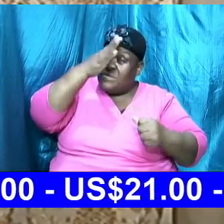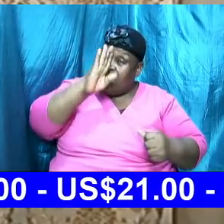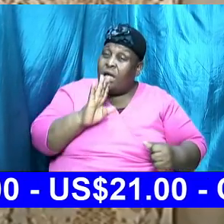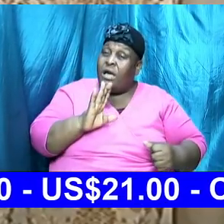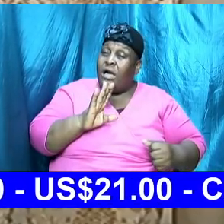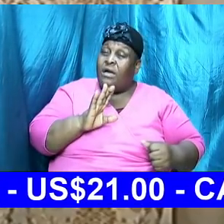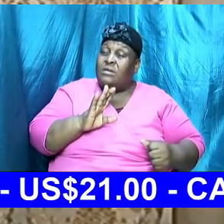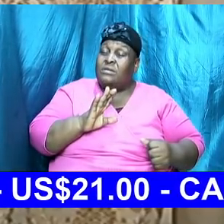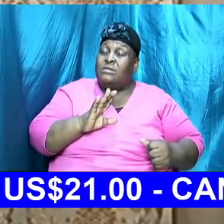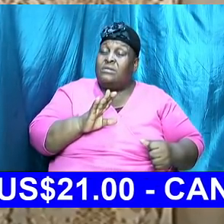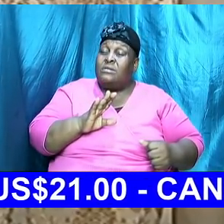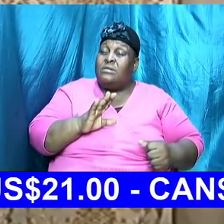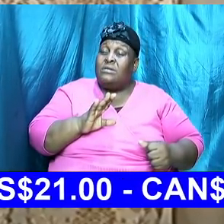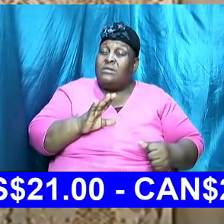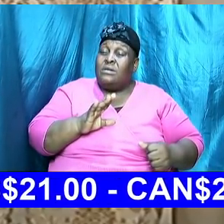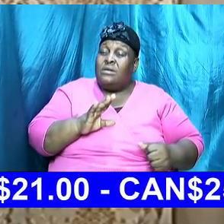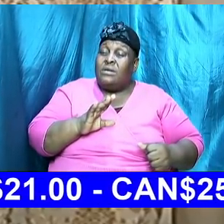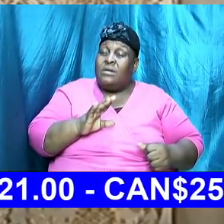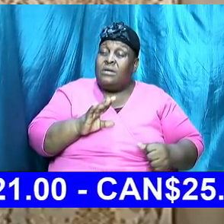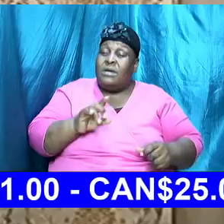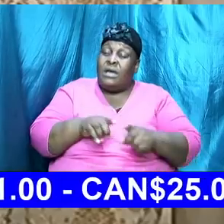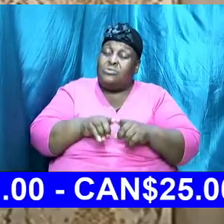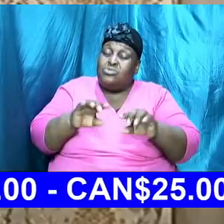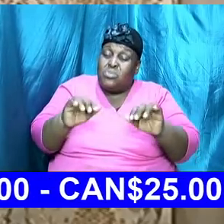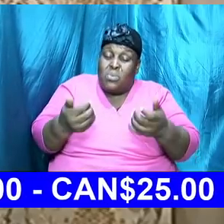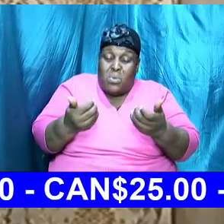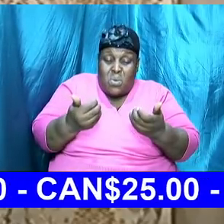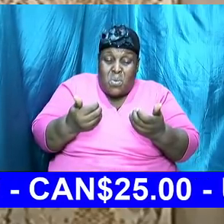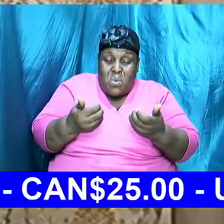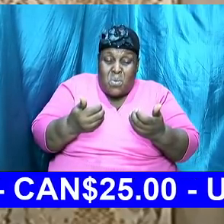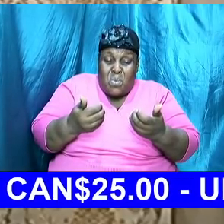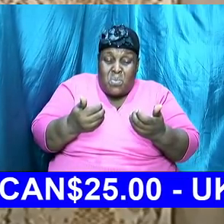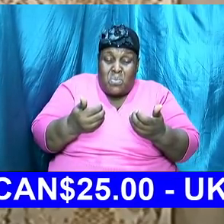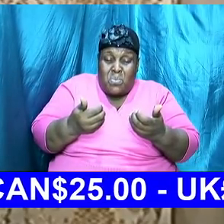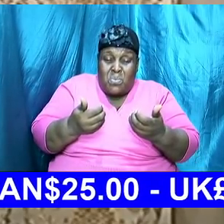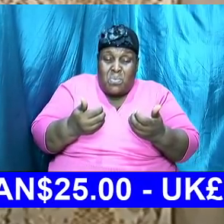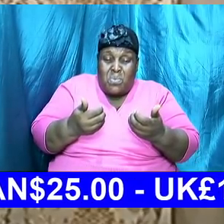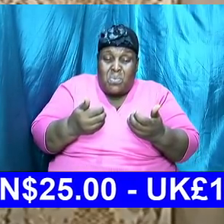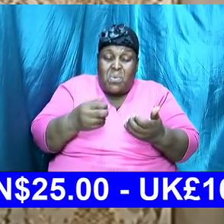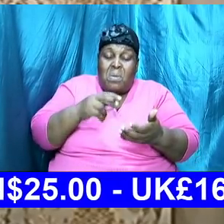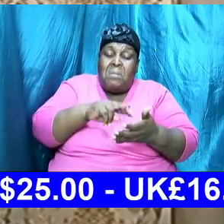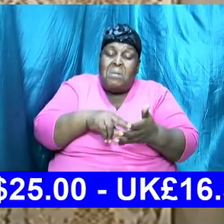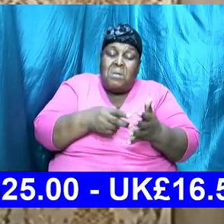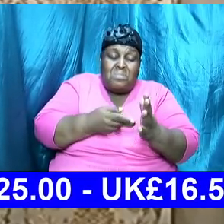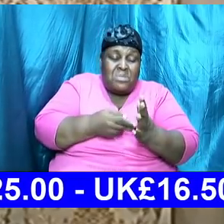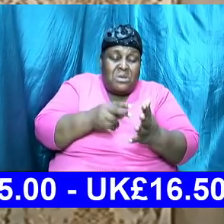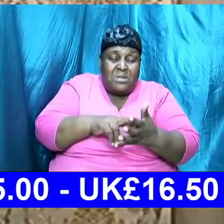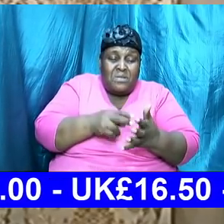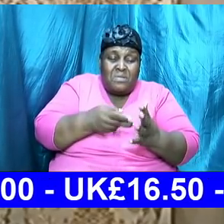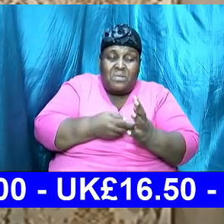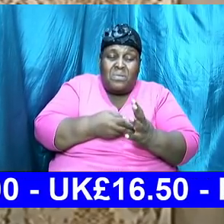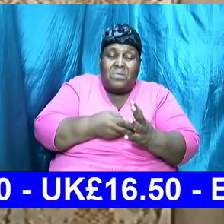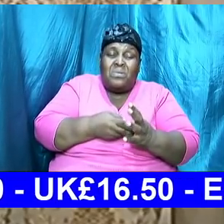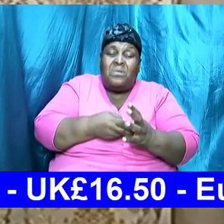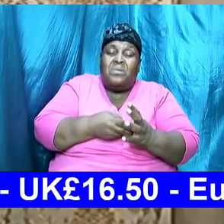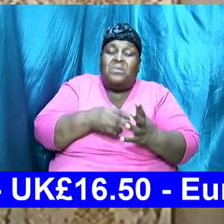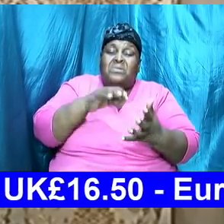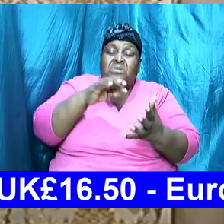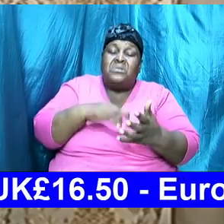prescriptions as to how to properly how to meaningfully get into